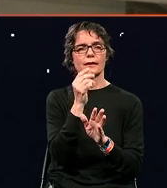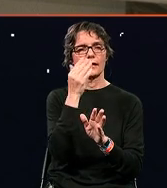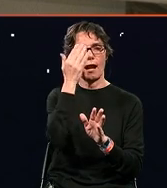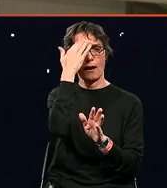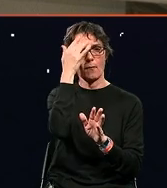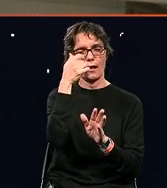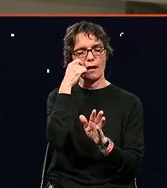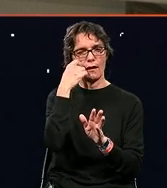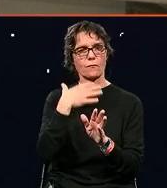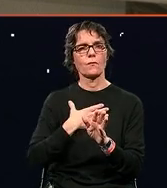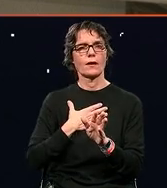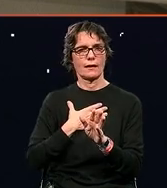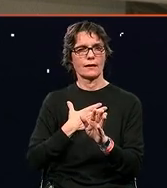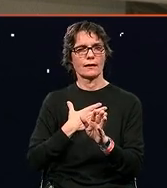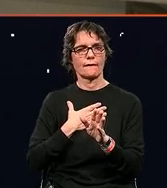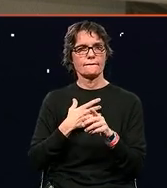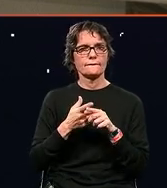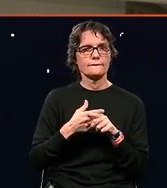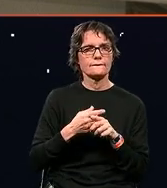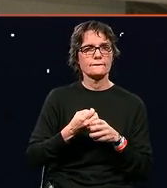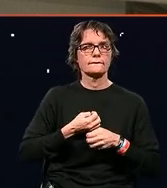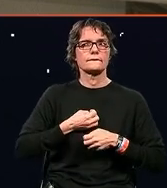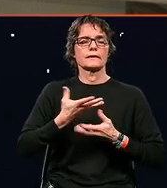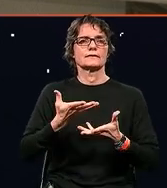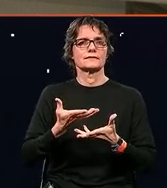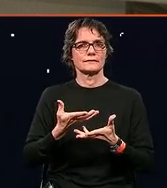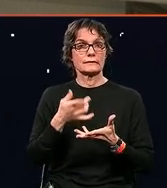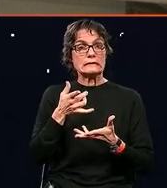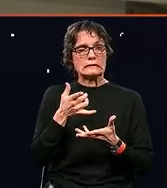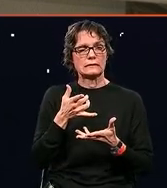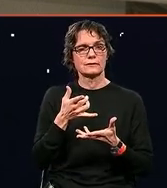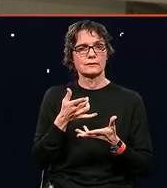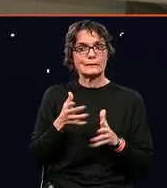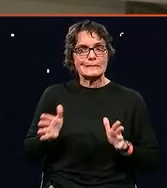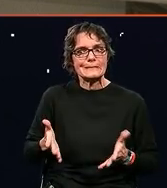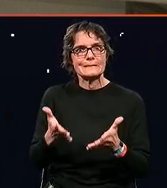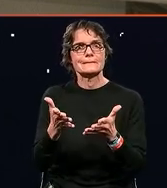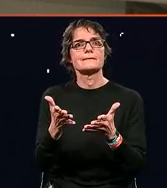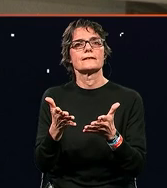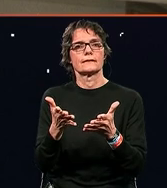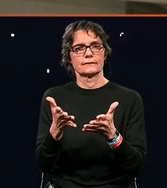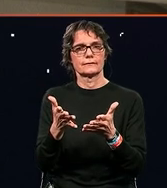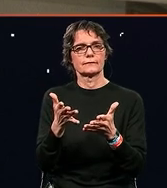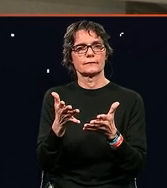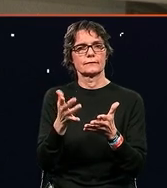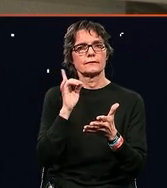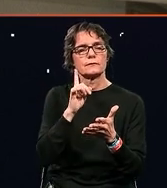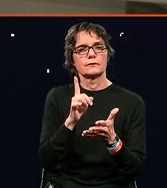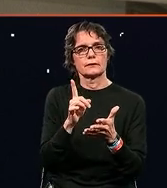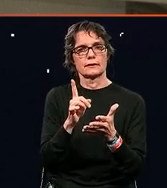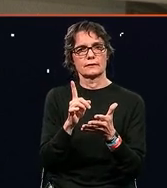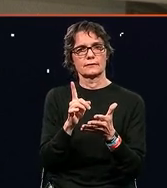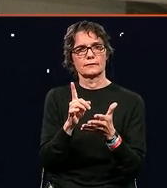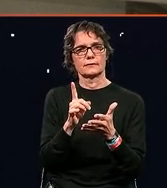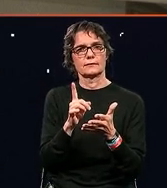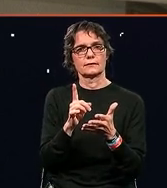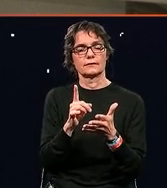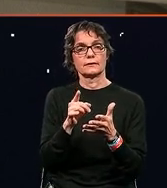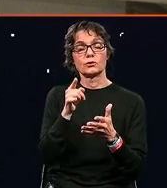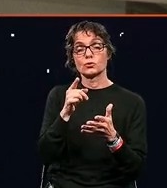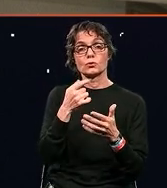something that needs to be nurtured. So curiosity basically starts with you.